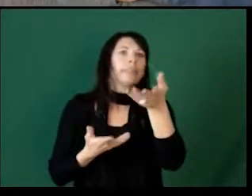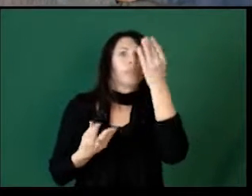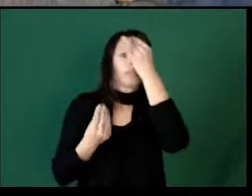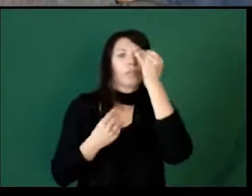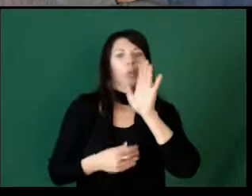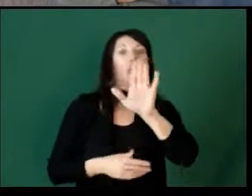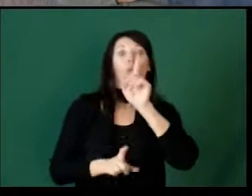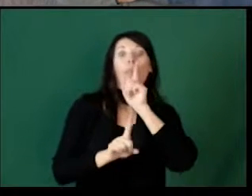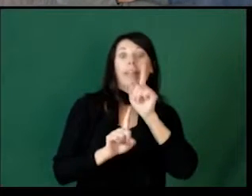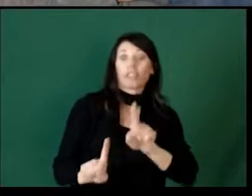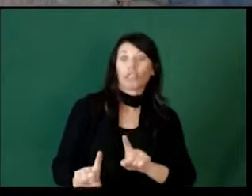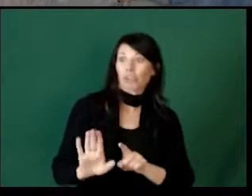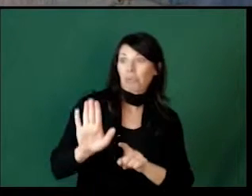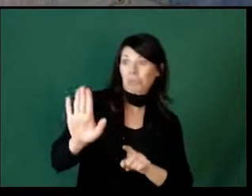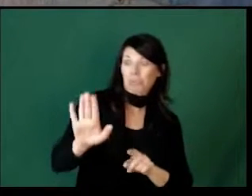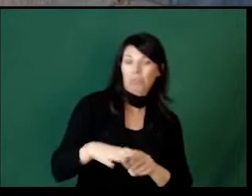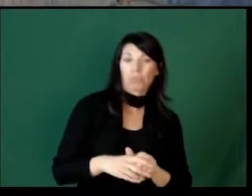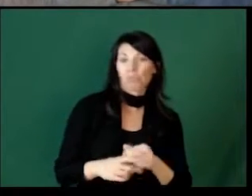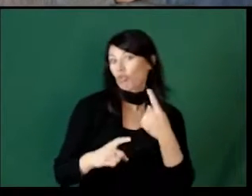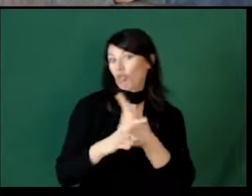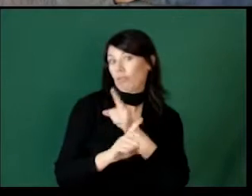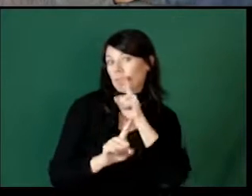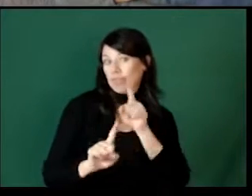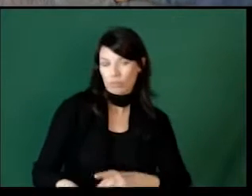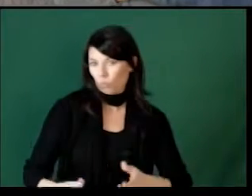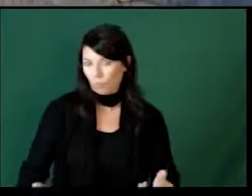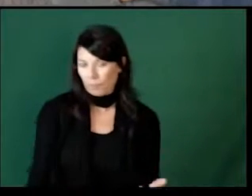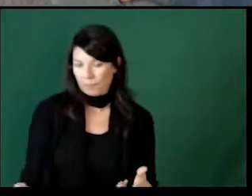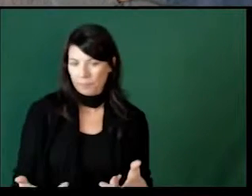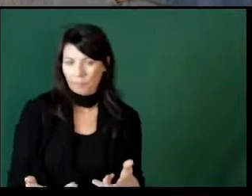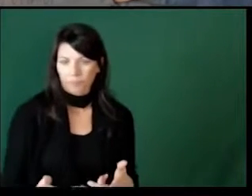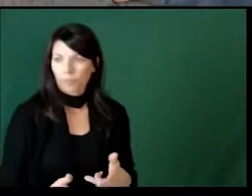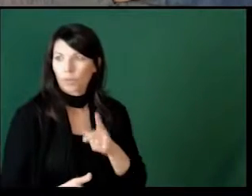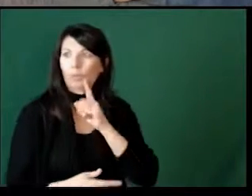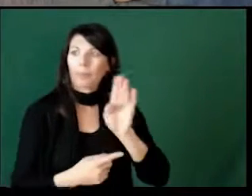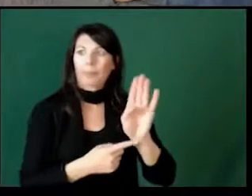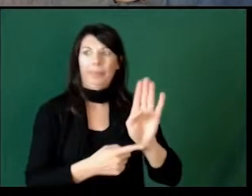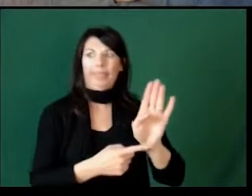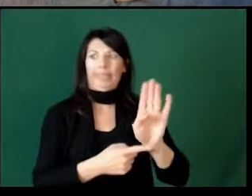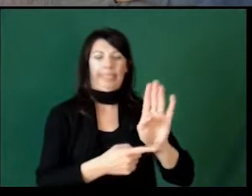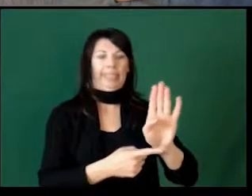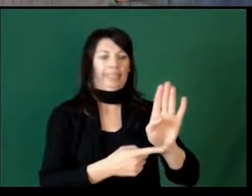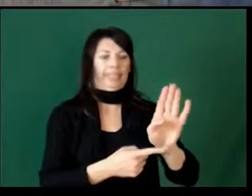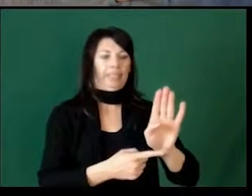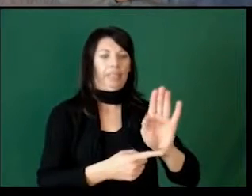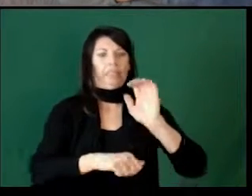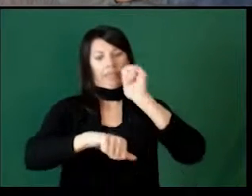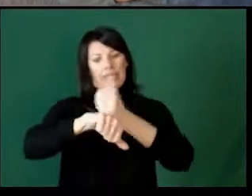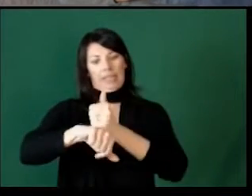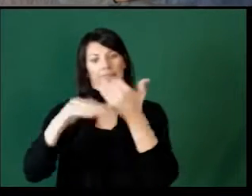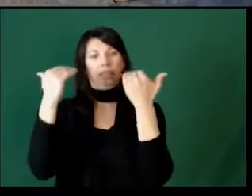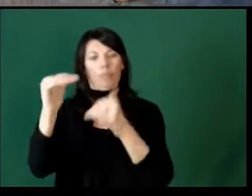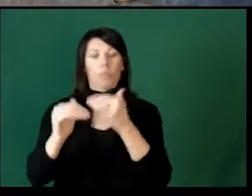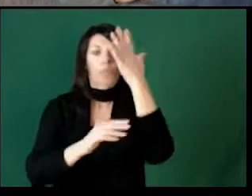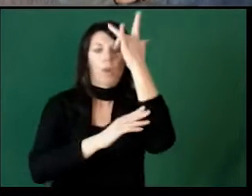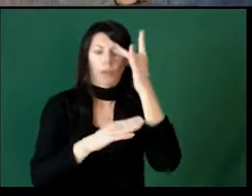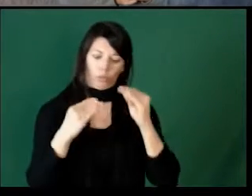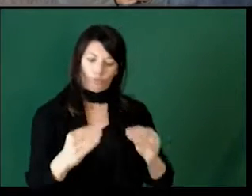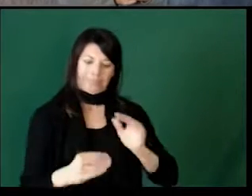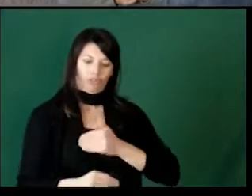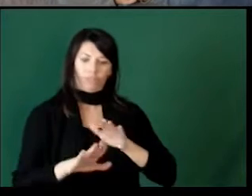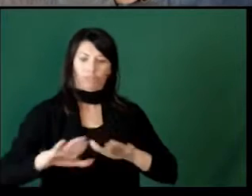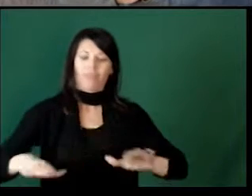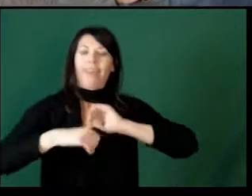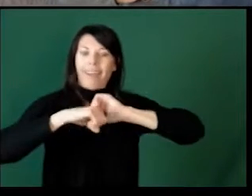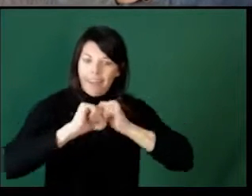So think about your answer. And the correct answer really is B. We want to teach our children how to make